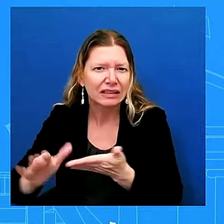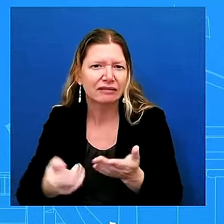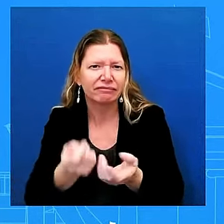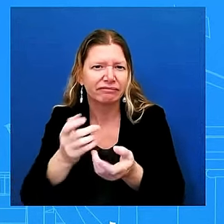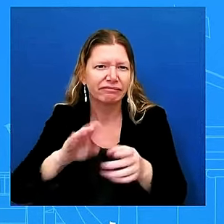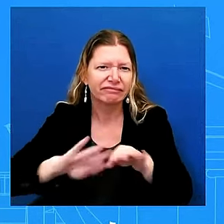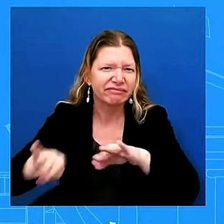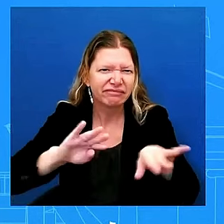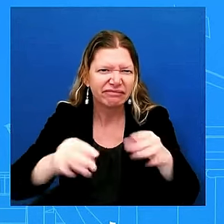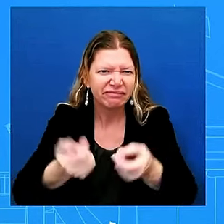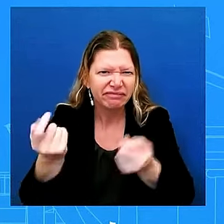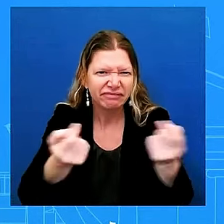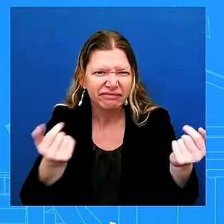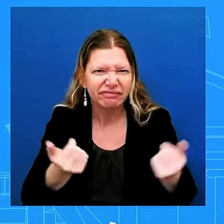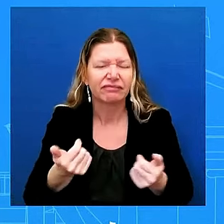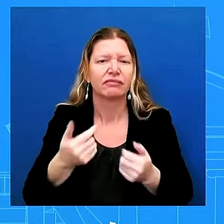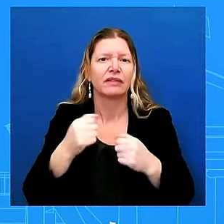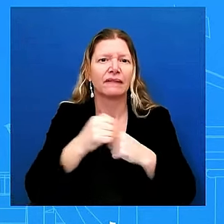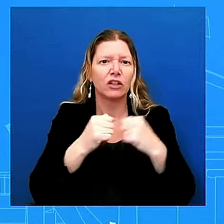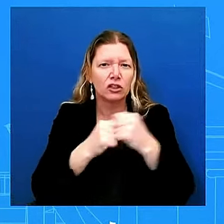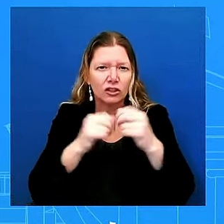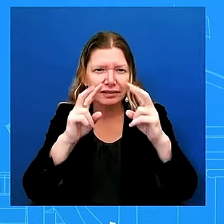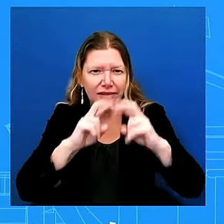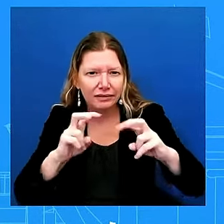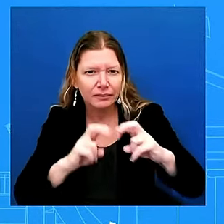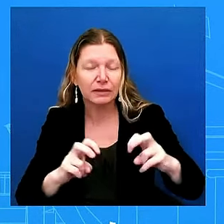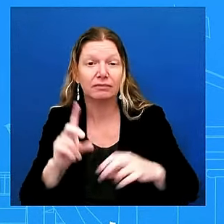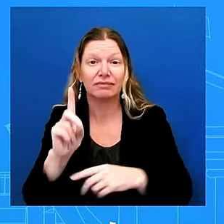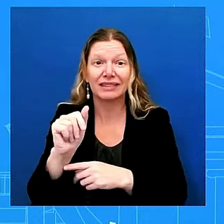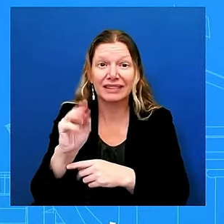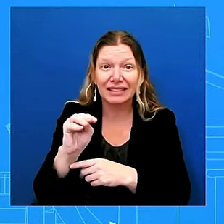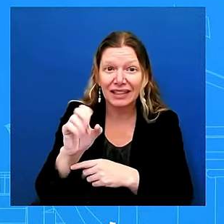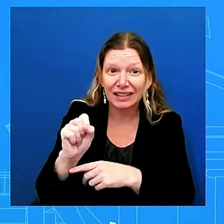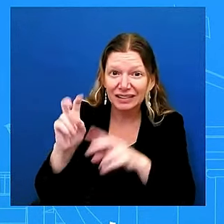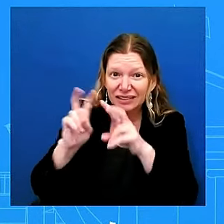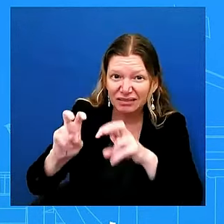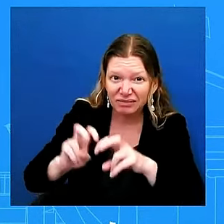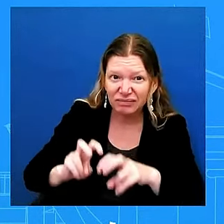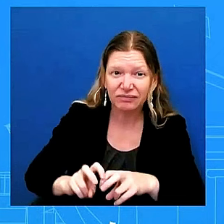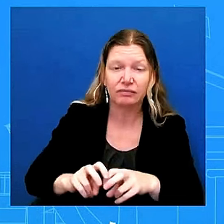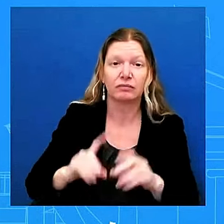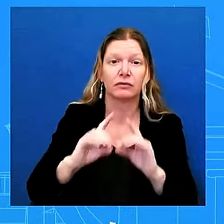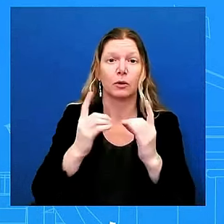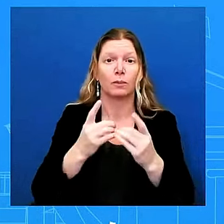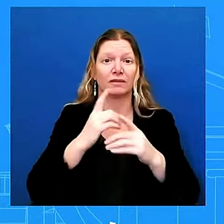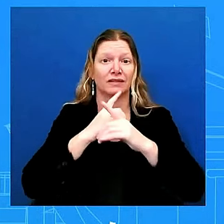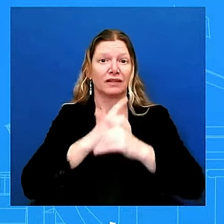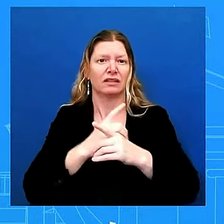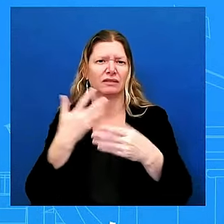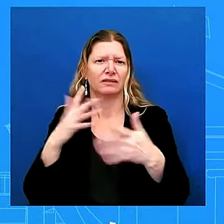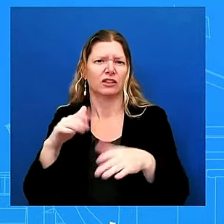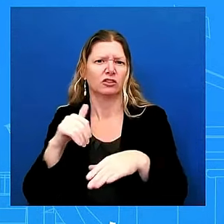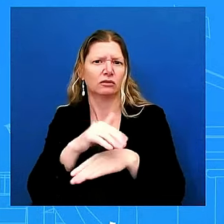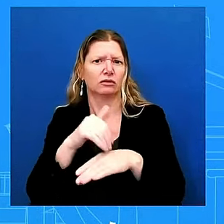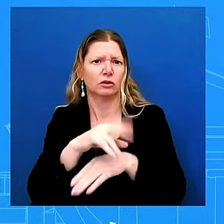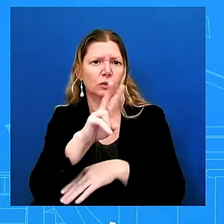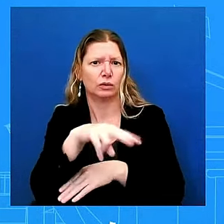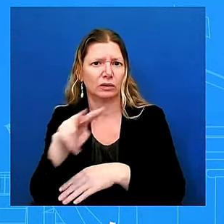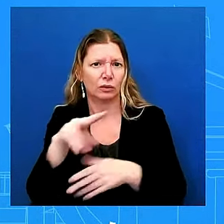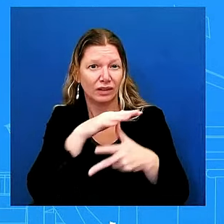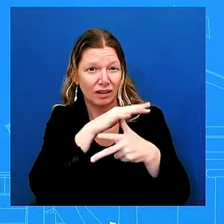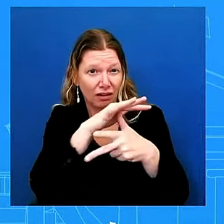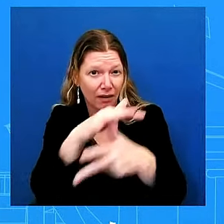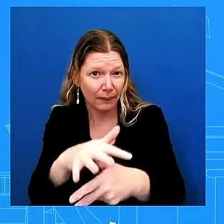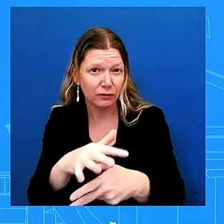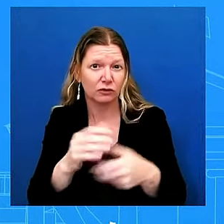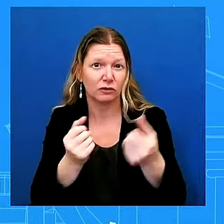in support to response in western north carolina staged at fort liberty in north carolina there are multiple helicopters available